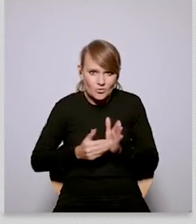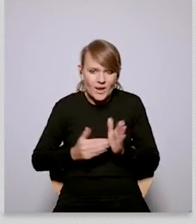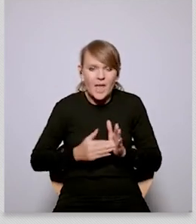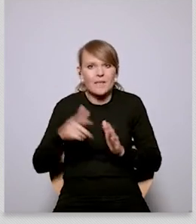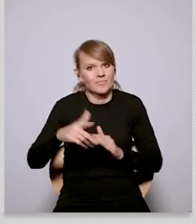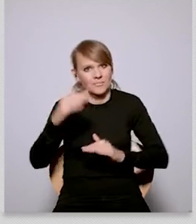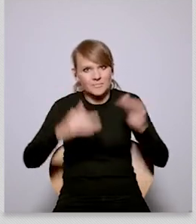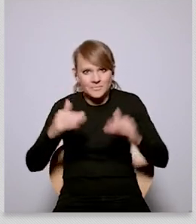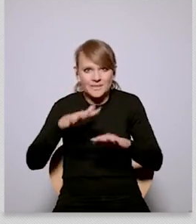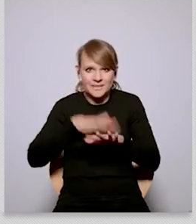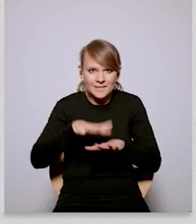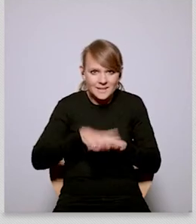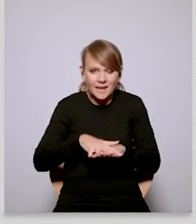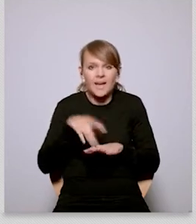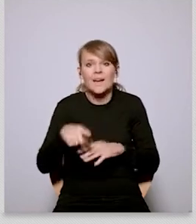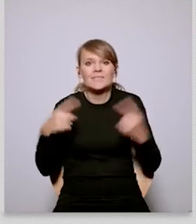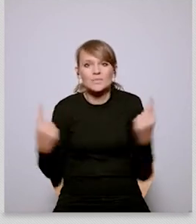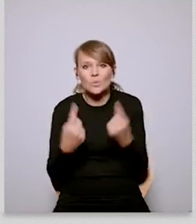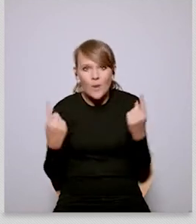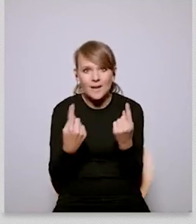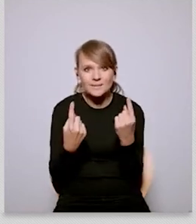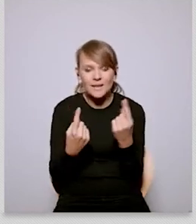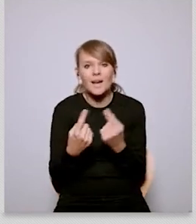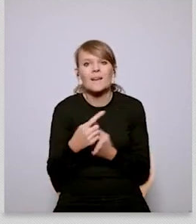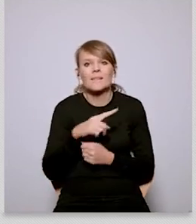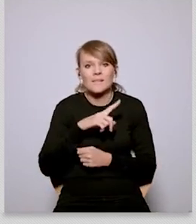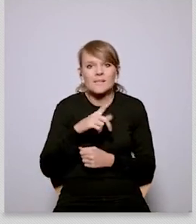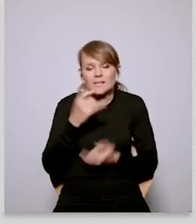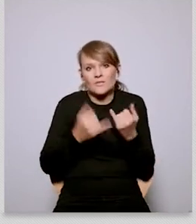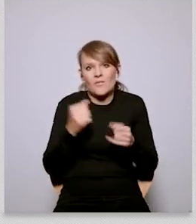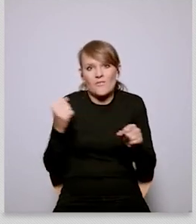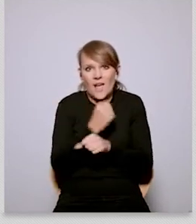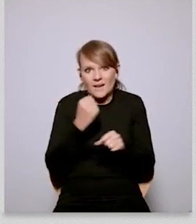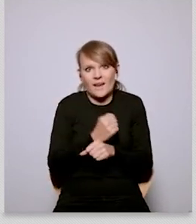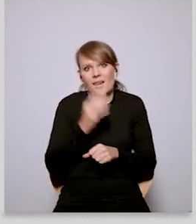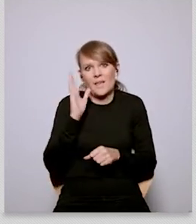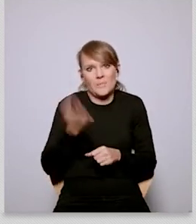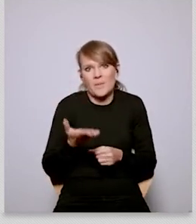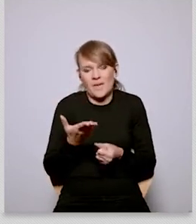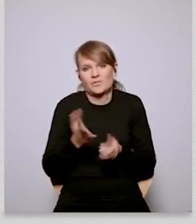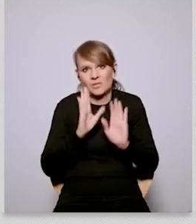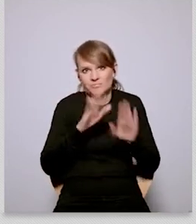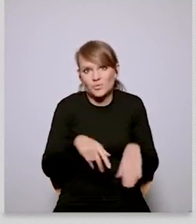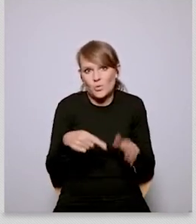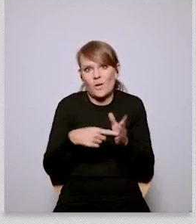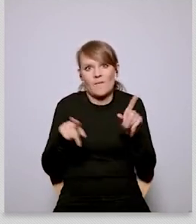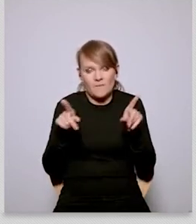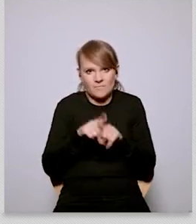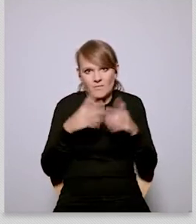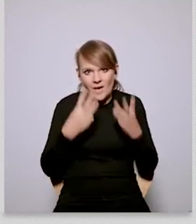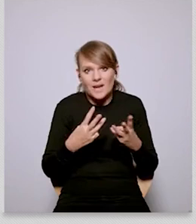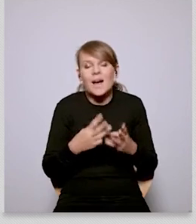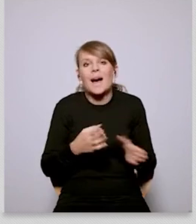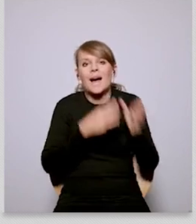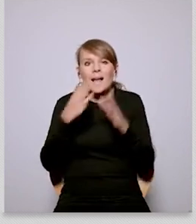energies and also towards gas to a certain extent in order to find the balance in the process of transitioning